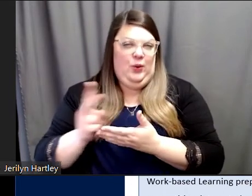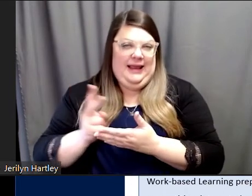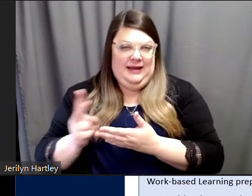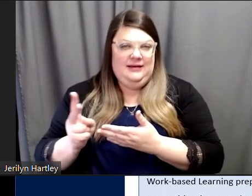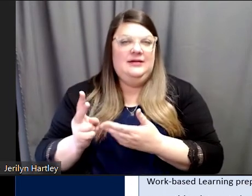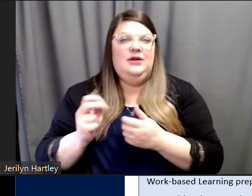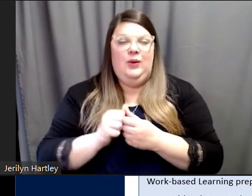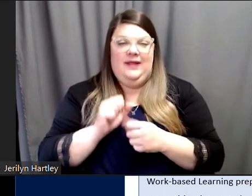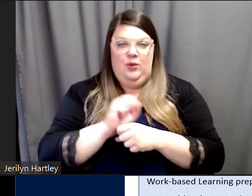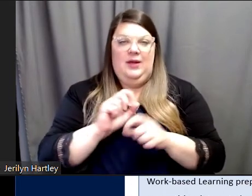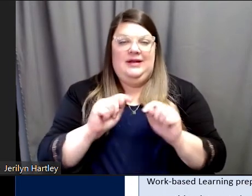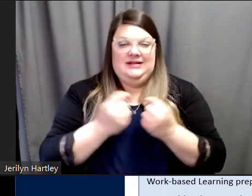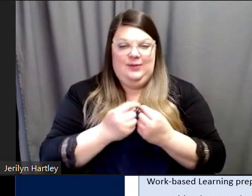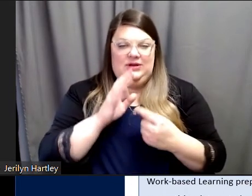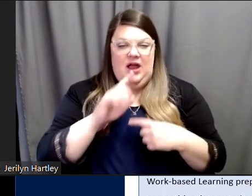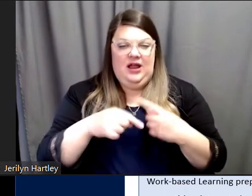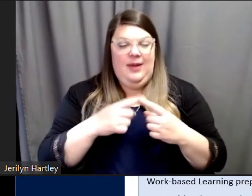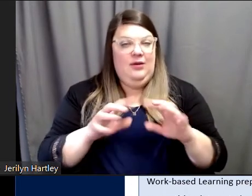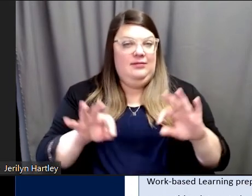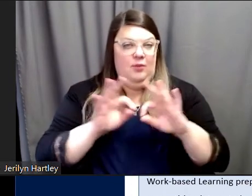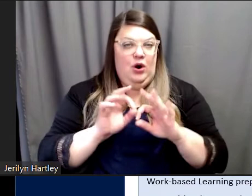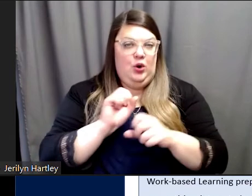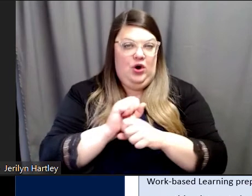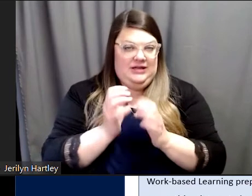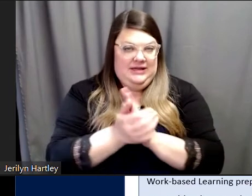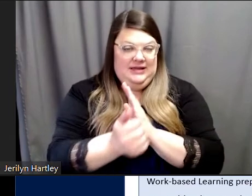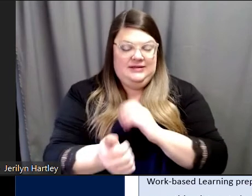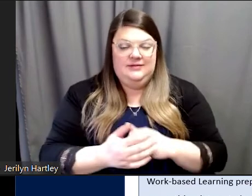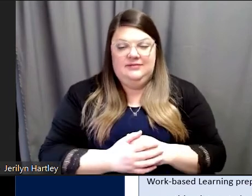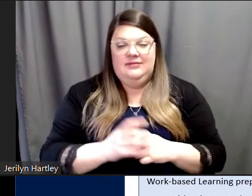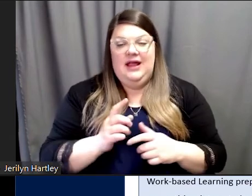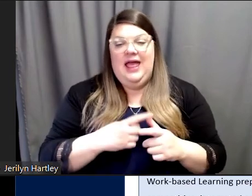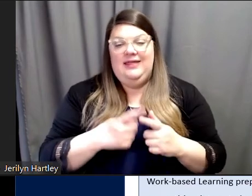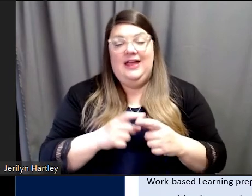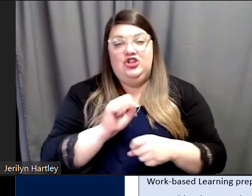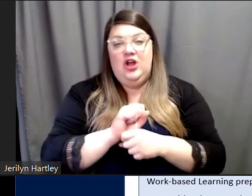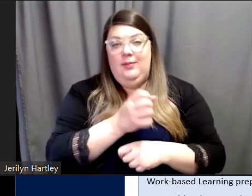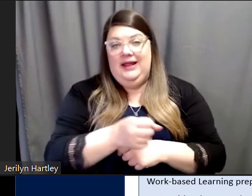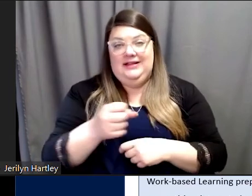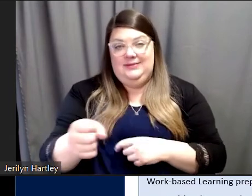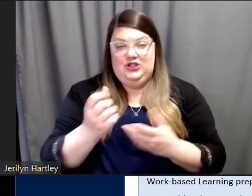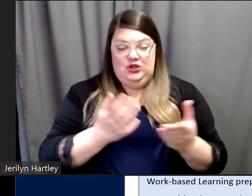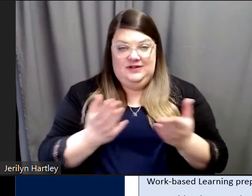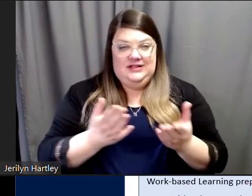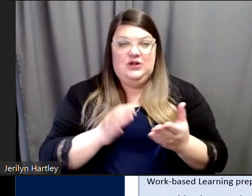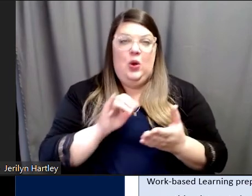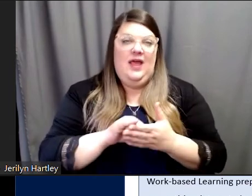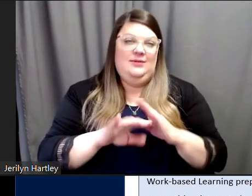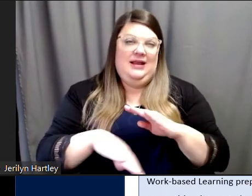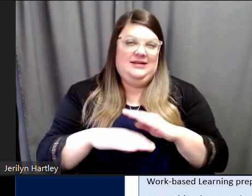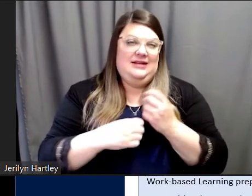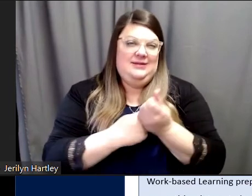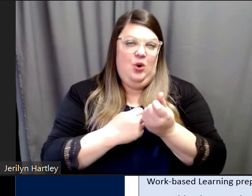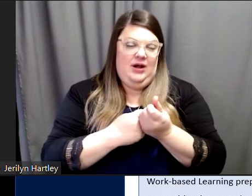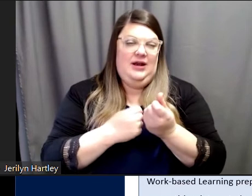employment team where we talk about important work skills and then job placement services. So that's basically supported